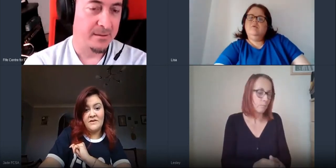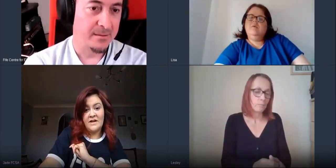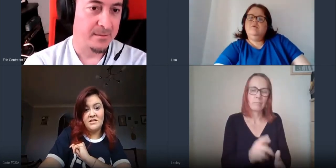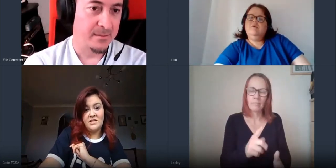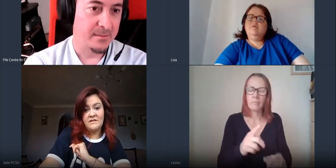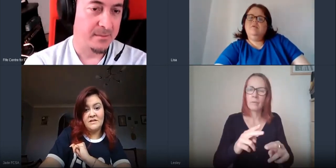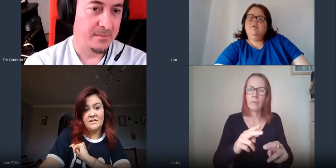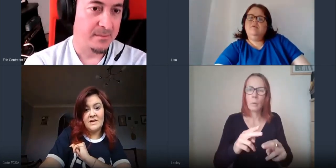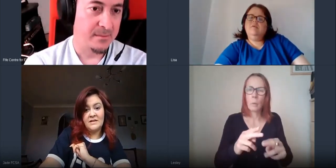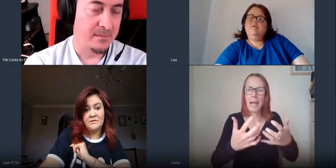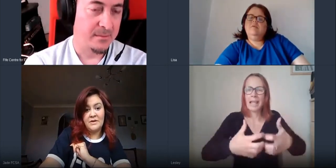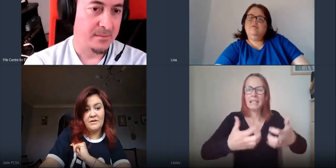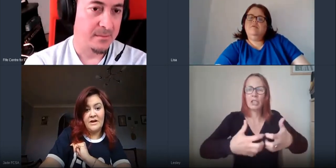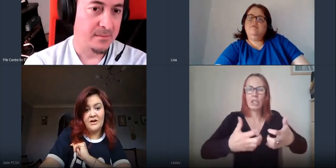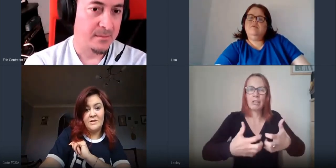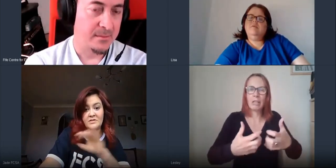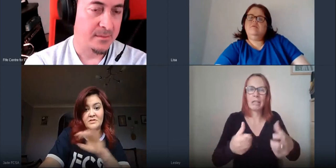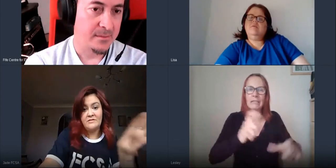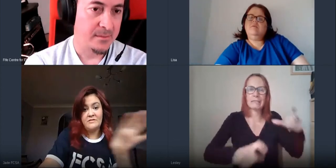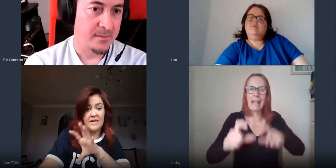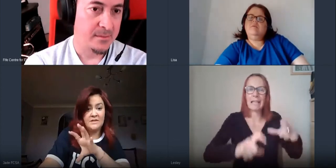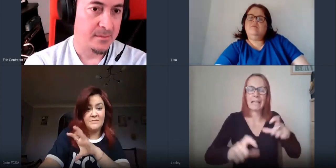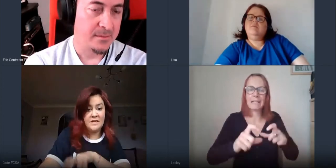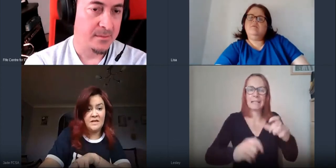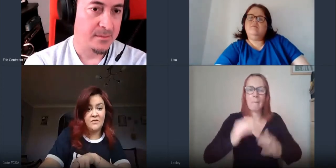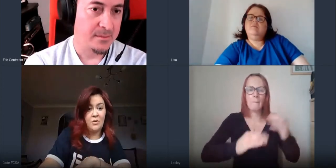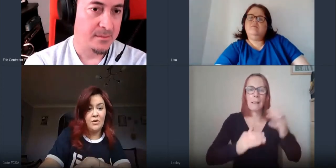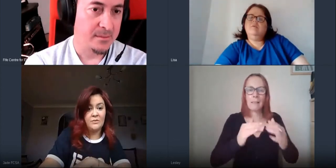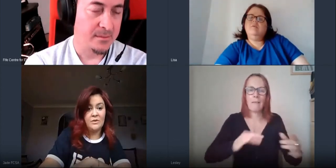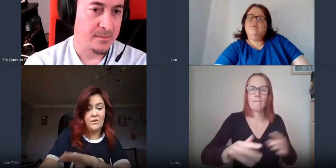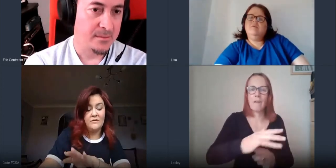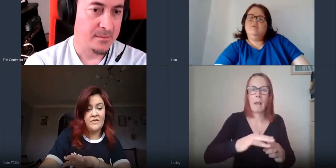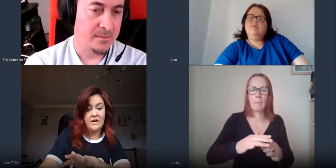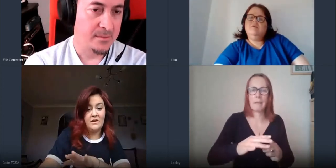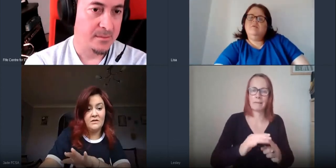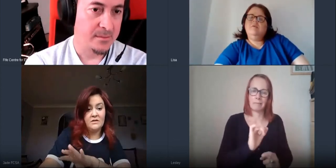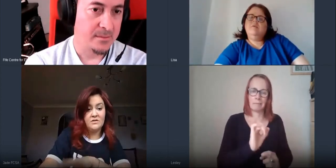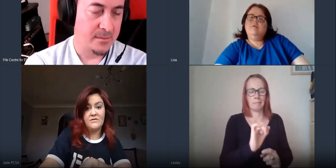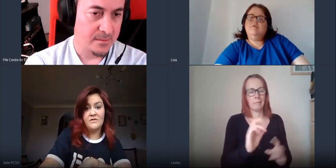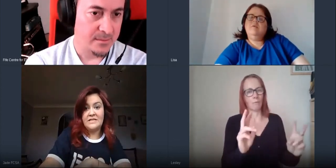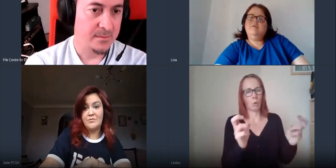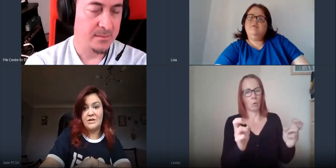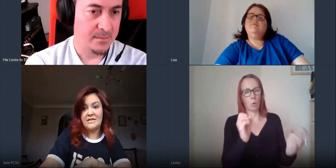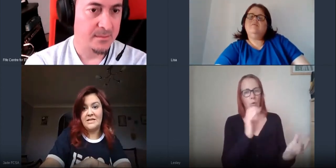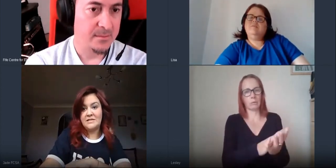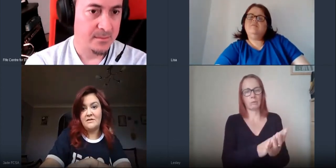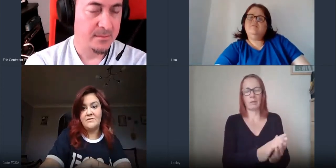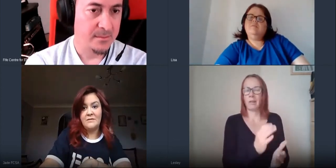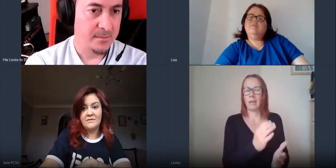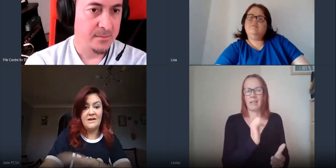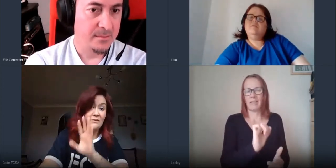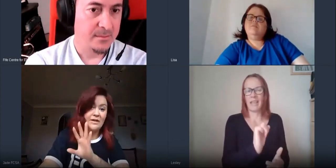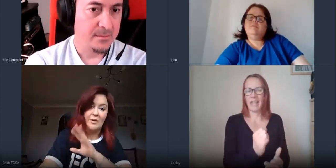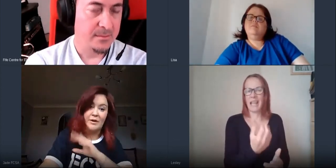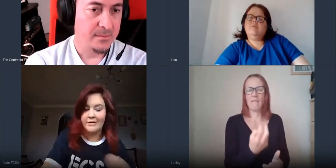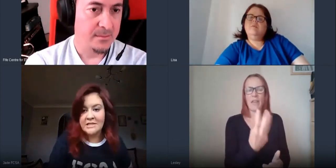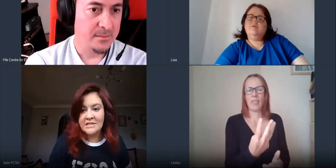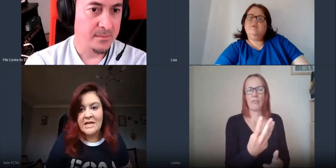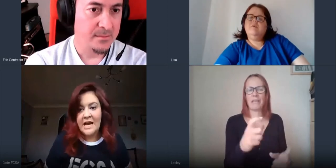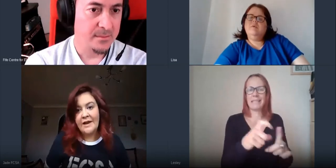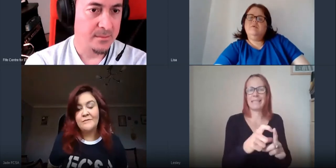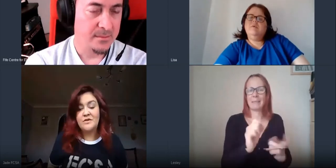for engineering science and built environment so they've he's made a kind of quote on it with all of their sort of 3d printing and stuff that was it 3d printing